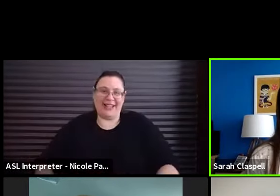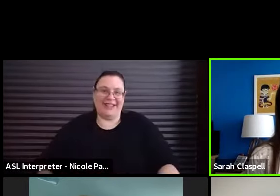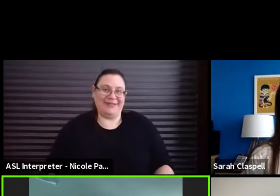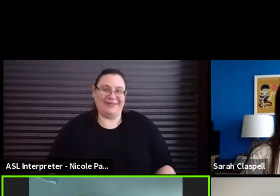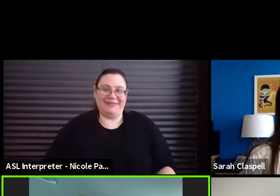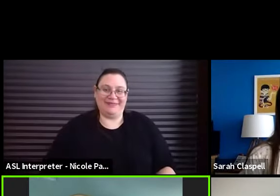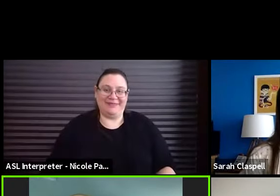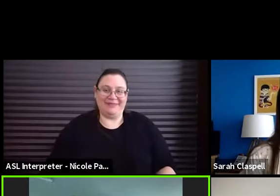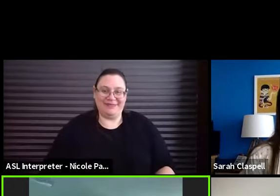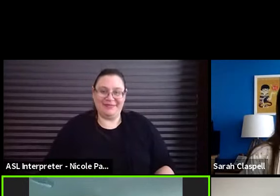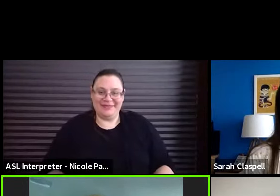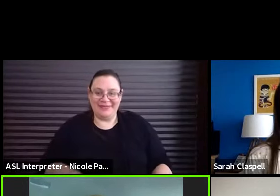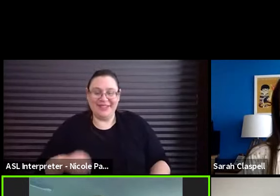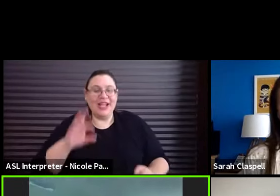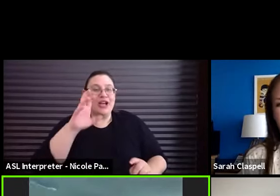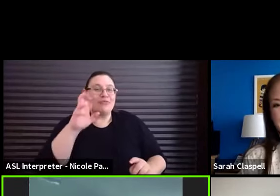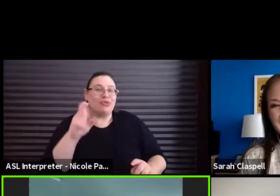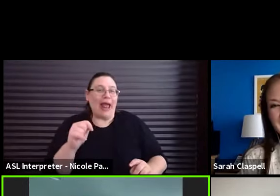Chip, chip, cheerio.